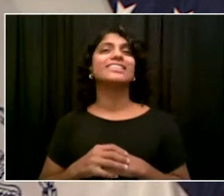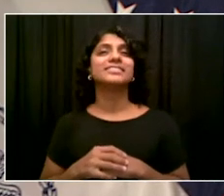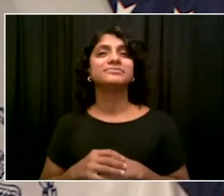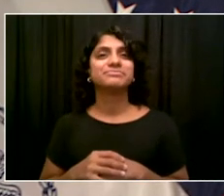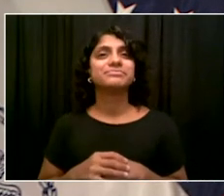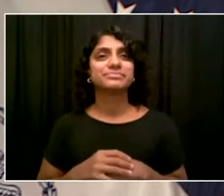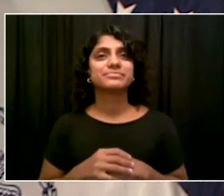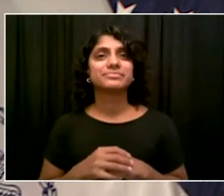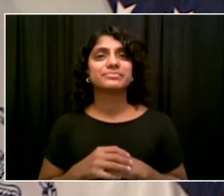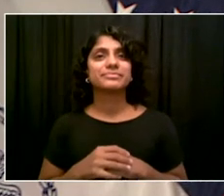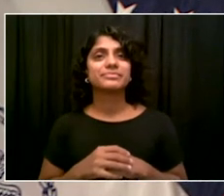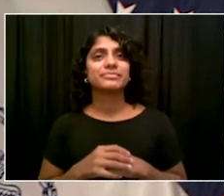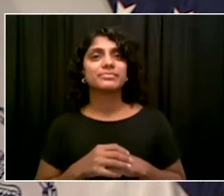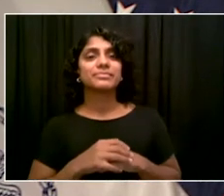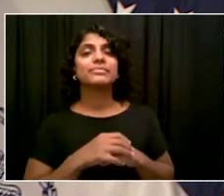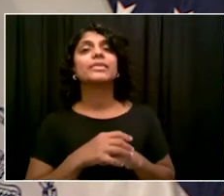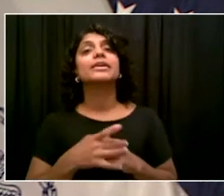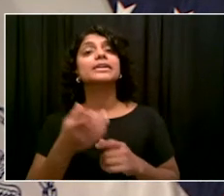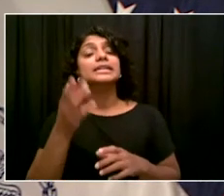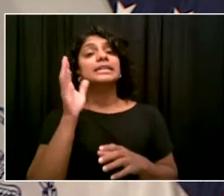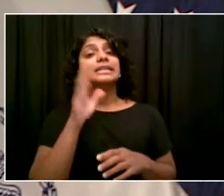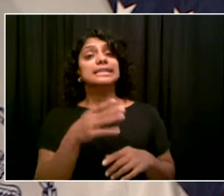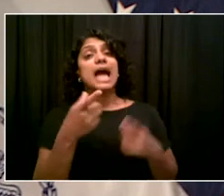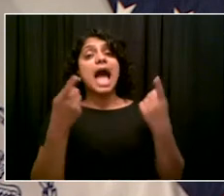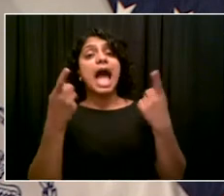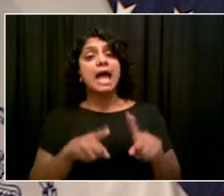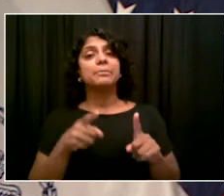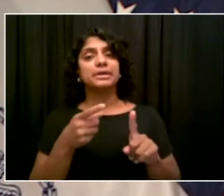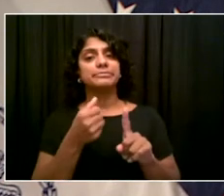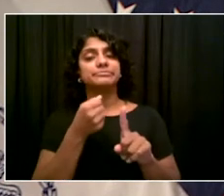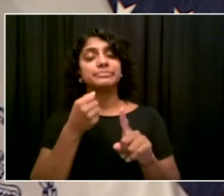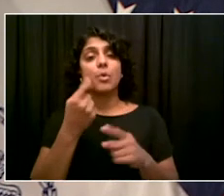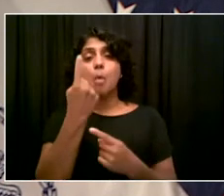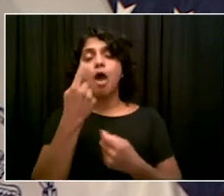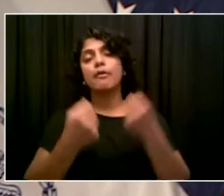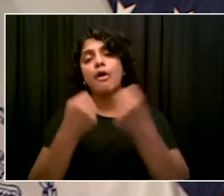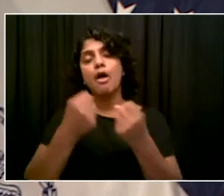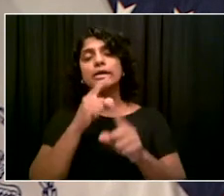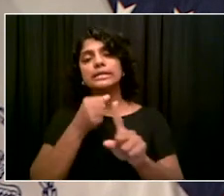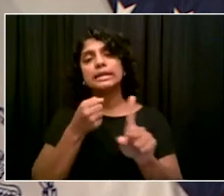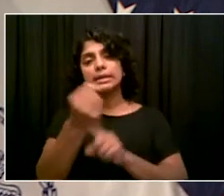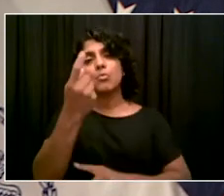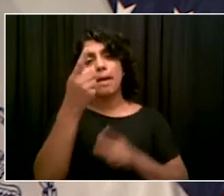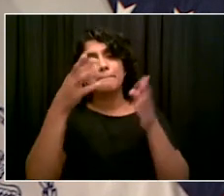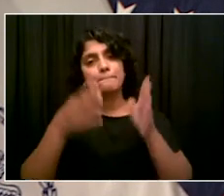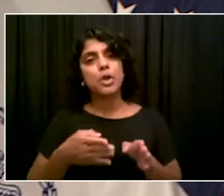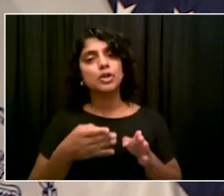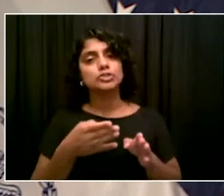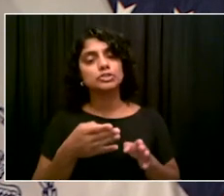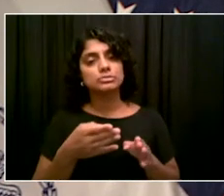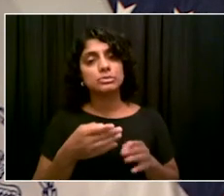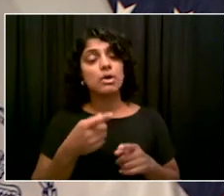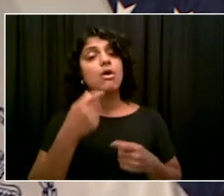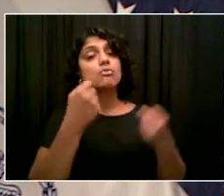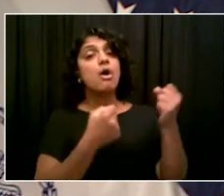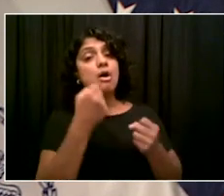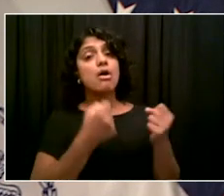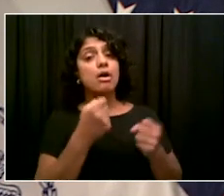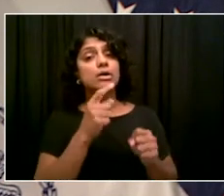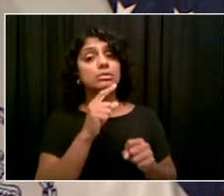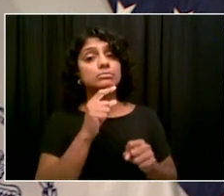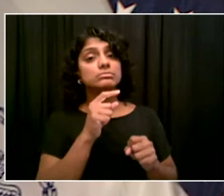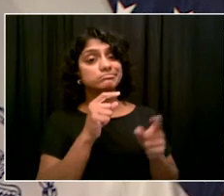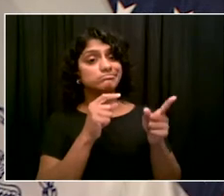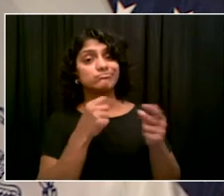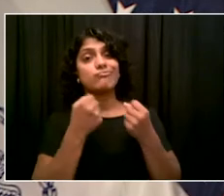multiple videos obtained by Streets Blog that we've published showed that, in fact, the driver was being chased at high speed by the NYPD for